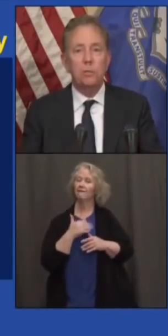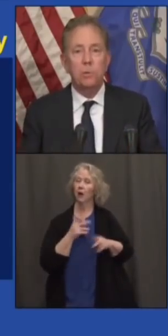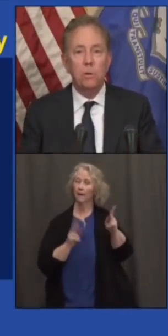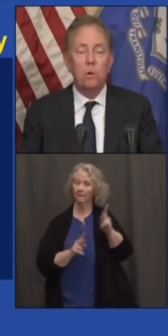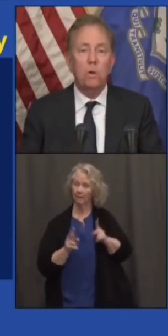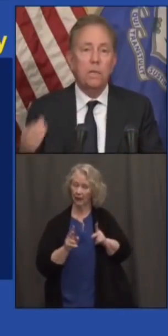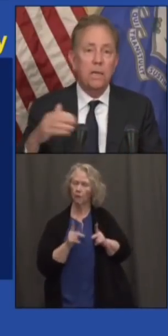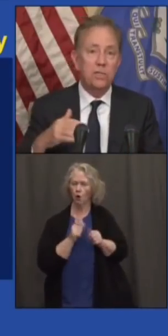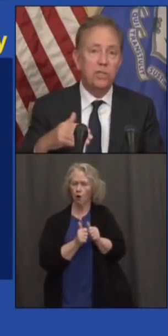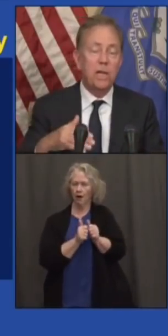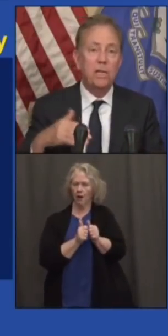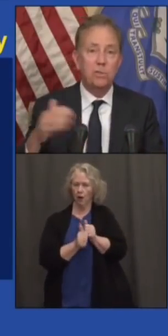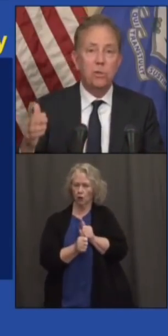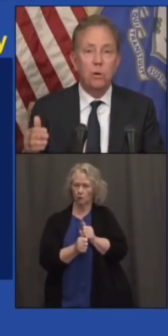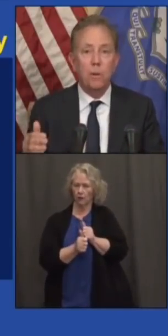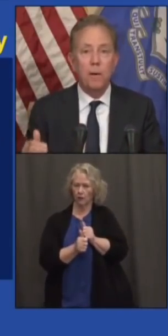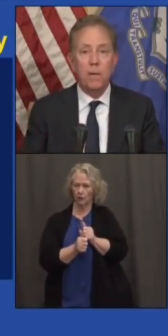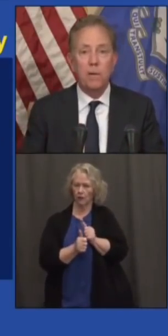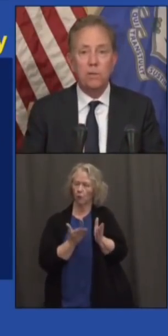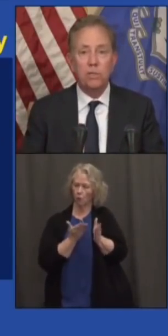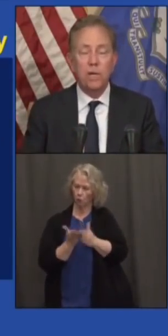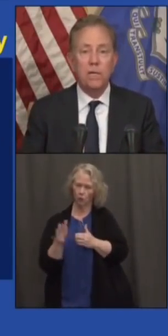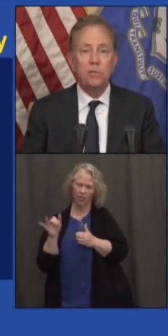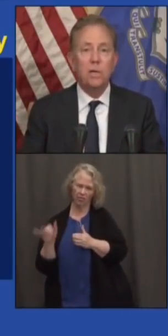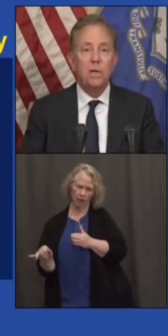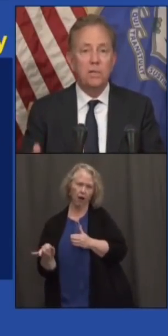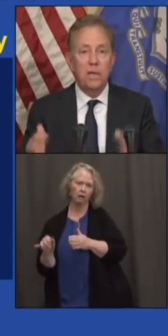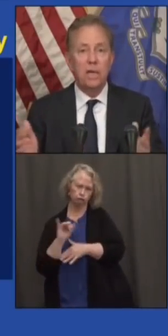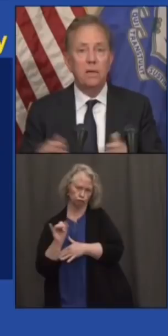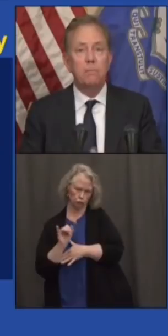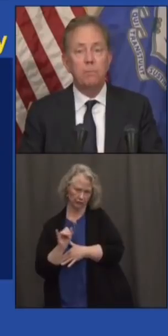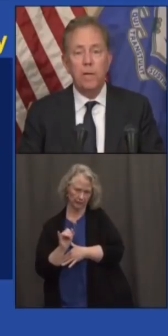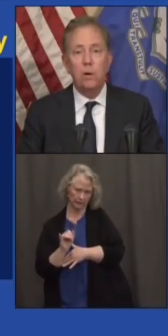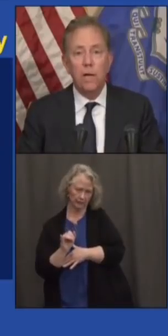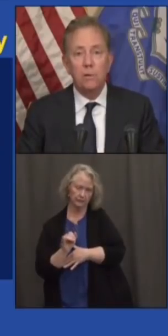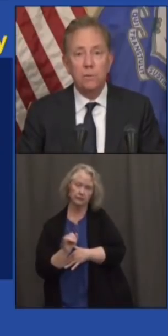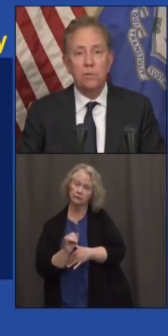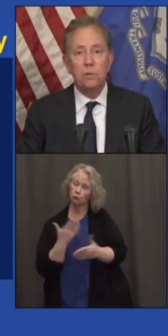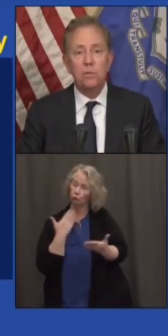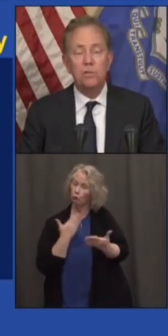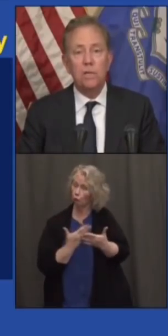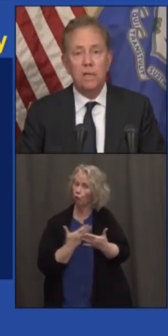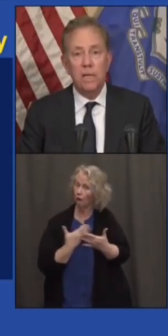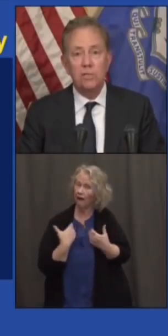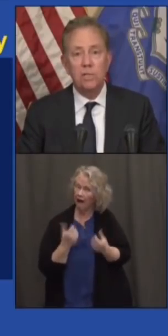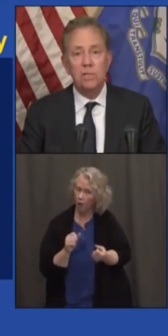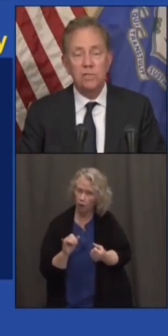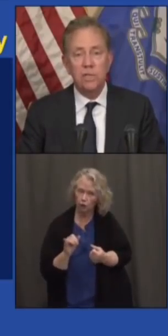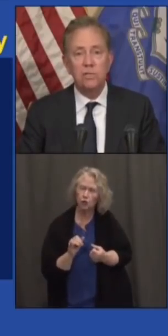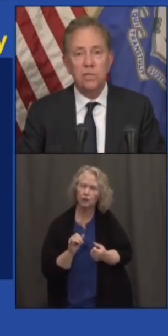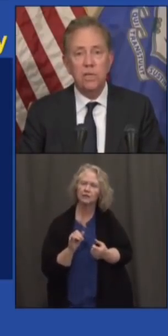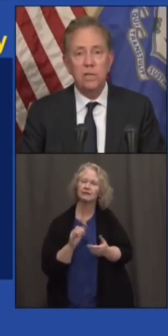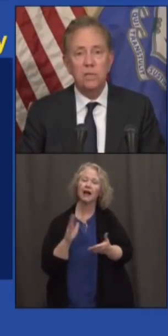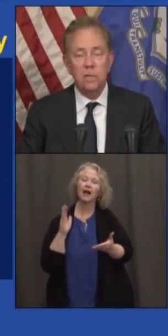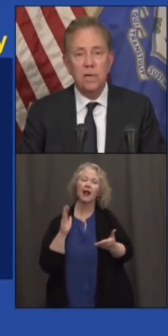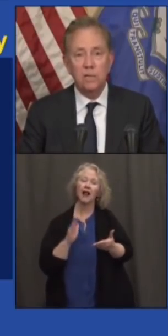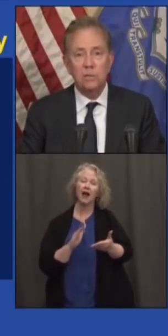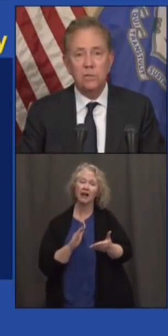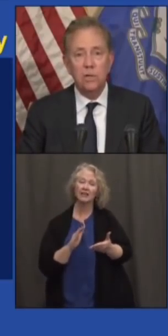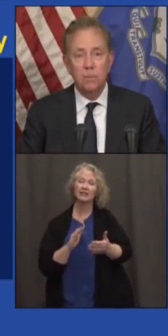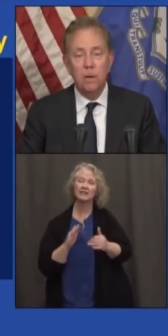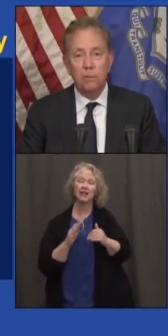be eligible on the exchange, on the Obamacare exchange, to get a pretty good health insurance at less than $16